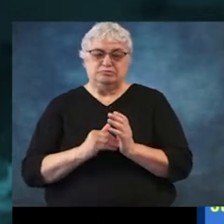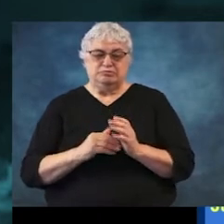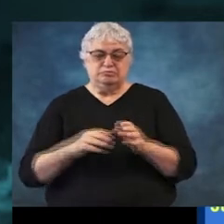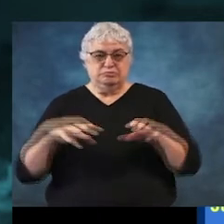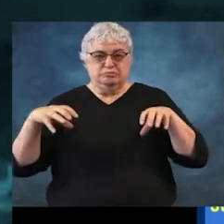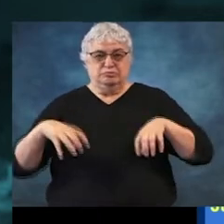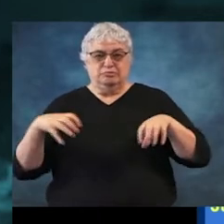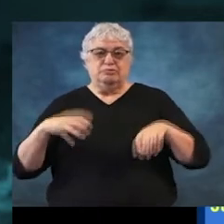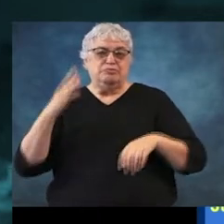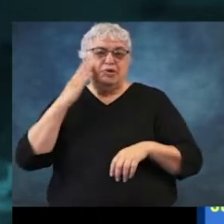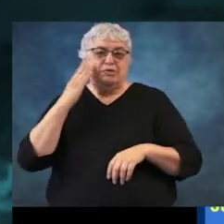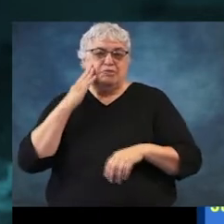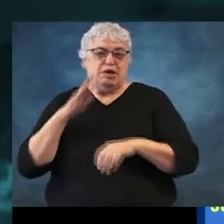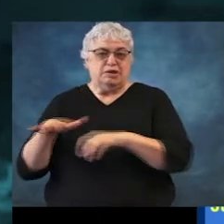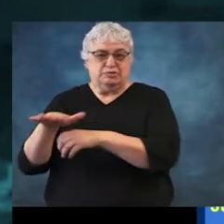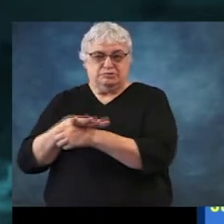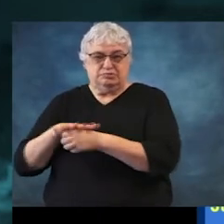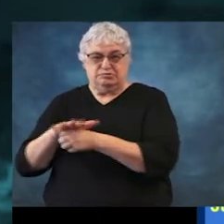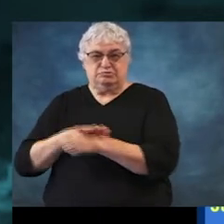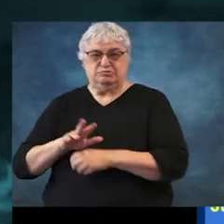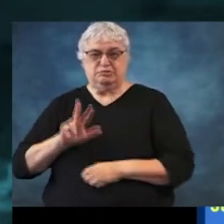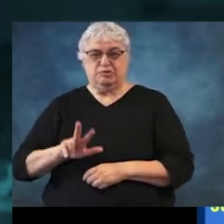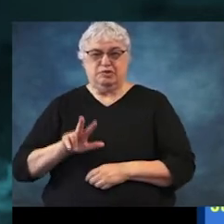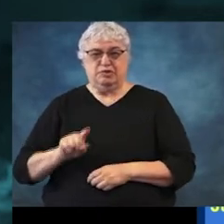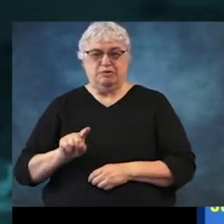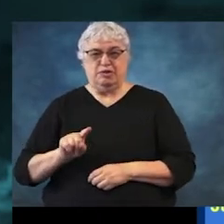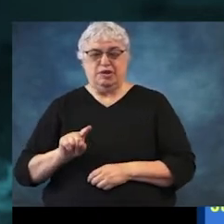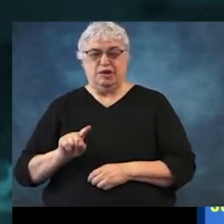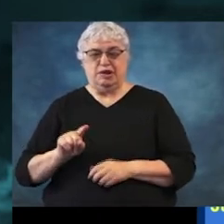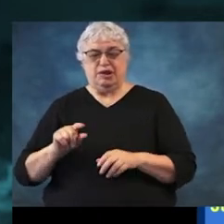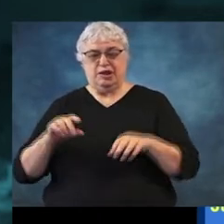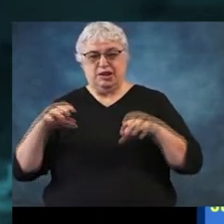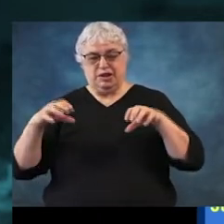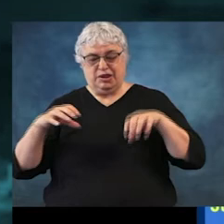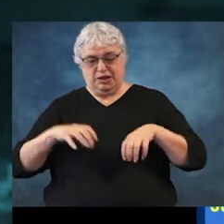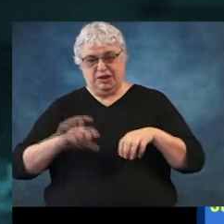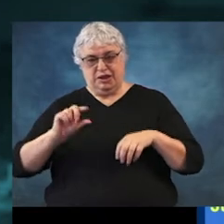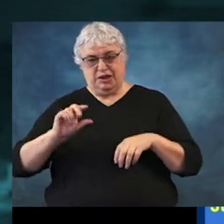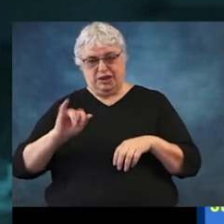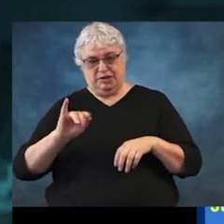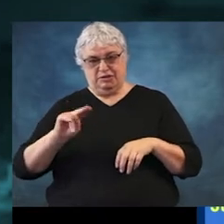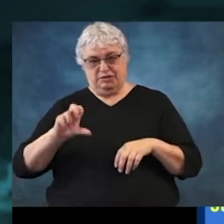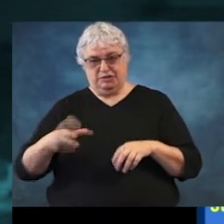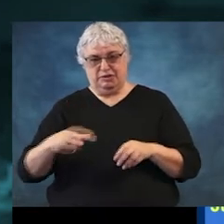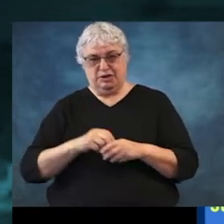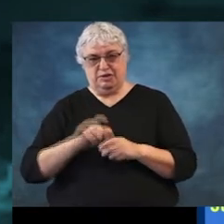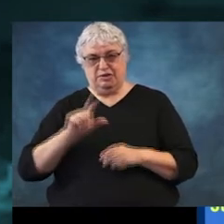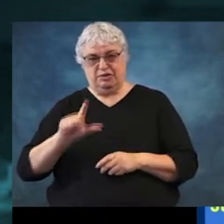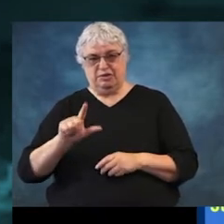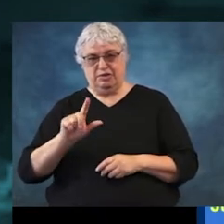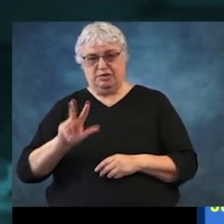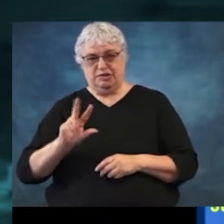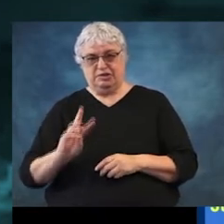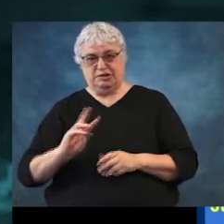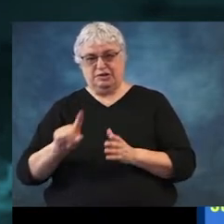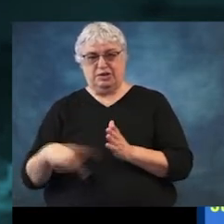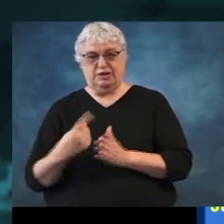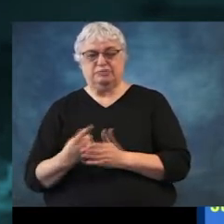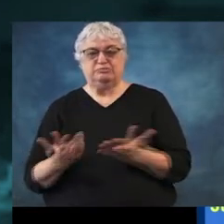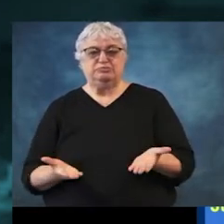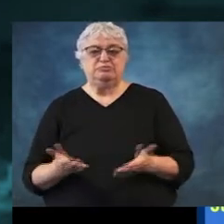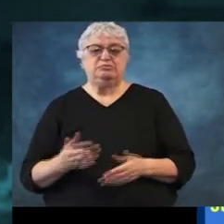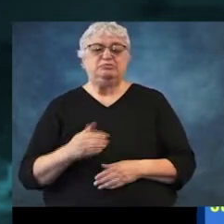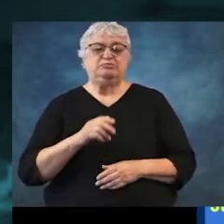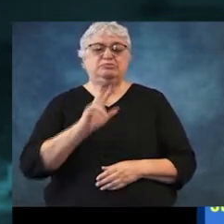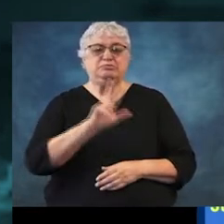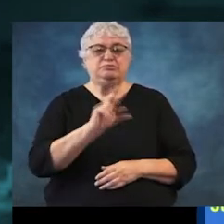Beaumont-Port Arthur area, 31 inches in about 12 hours. And even here in Harris County, about 30 inches over